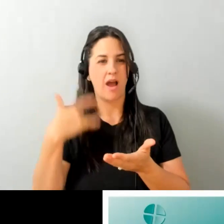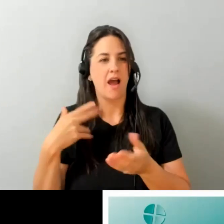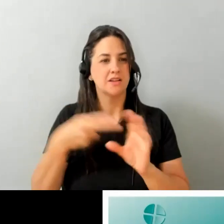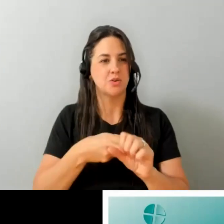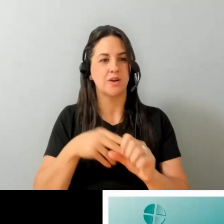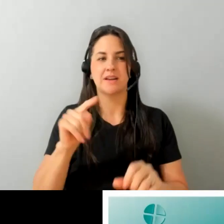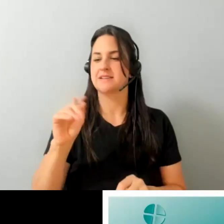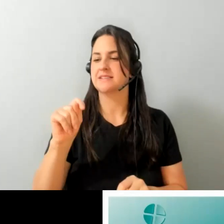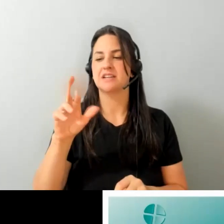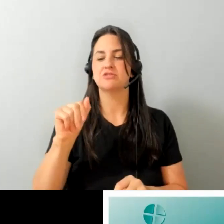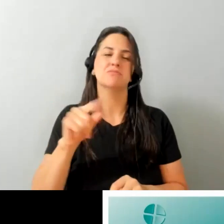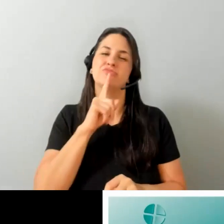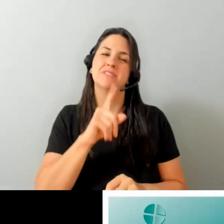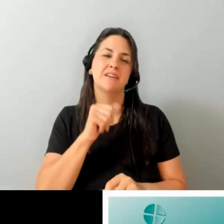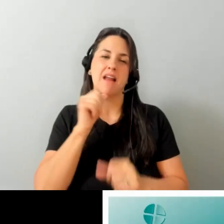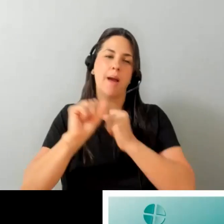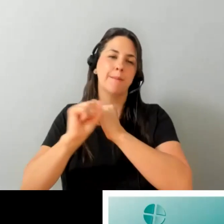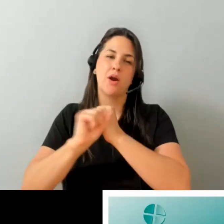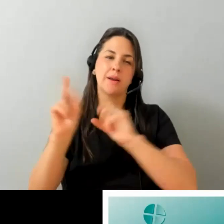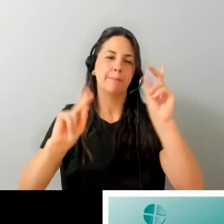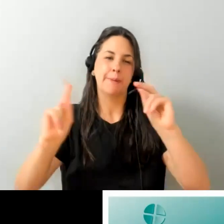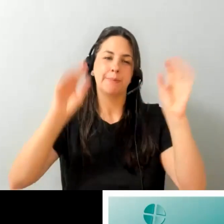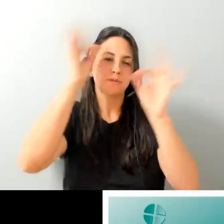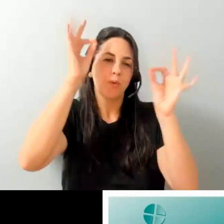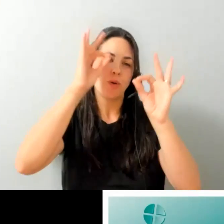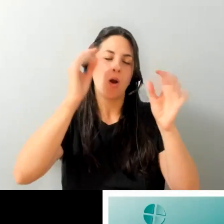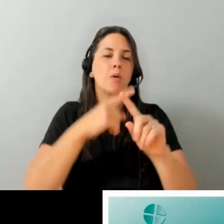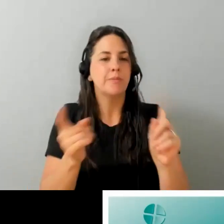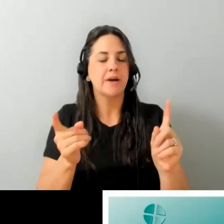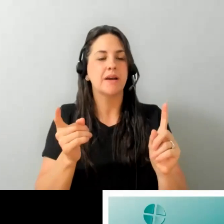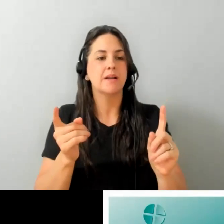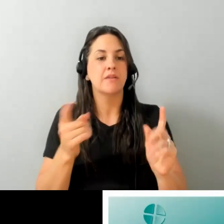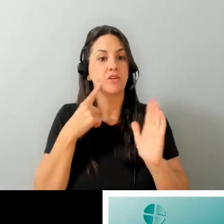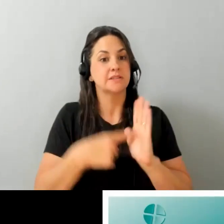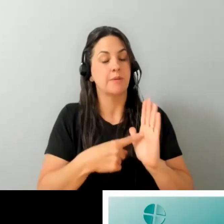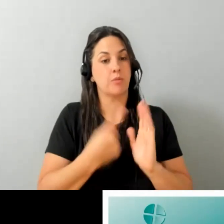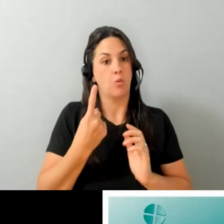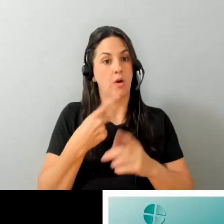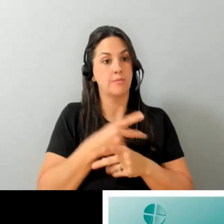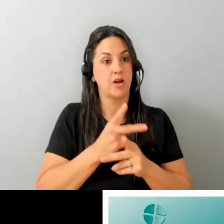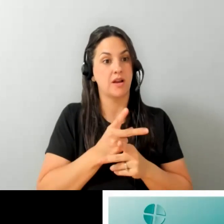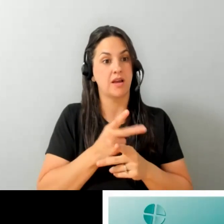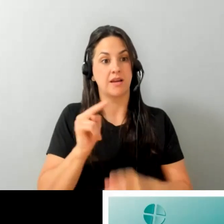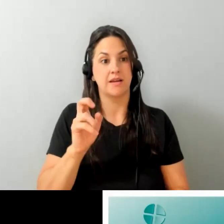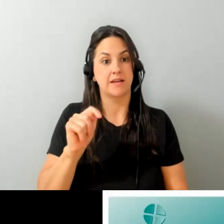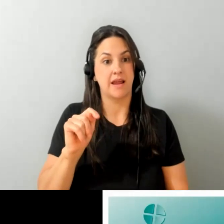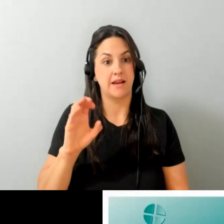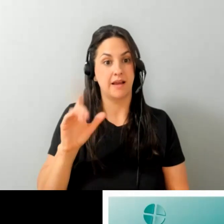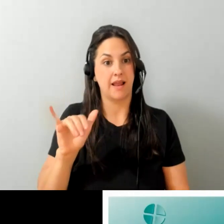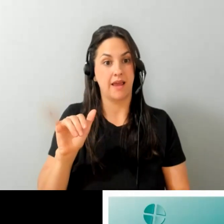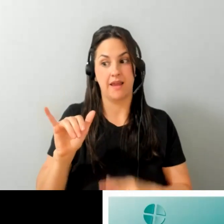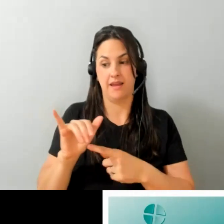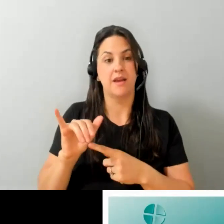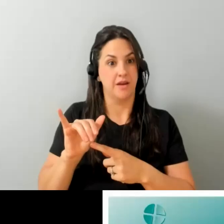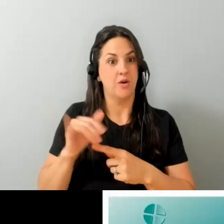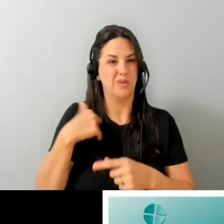marketed out there and people know what tetra does so um for example one product like net clay that i talked about because we saw